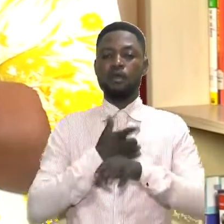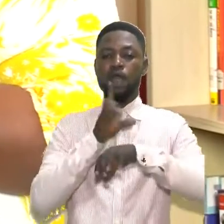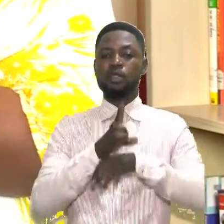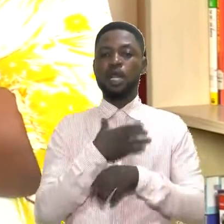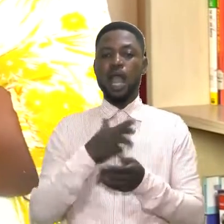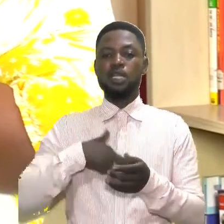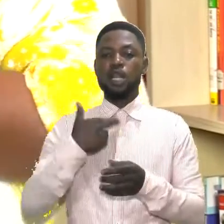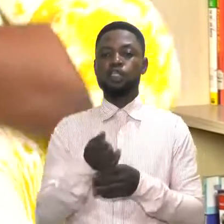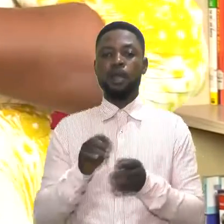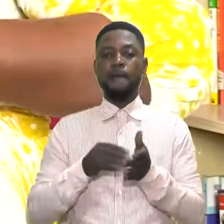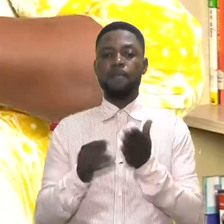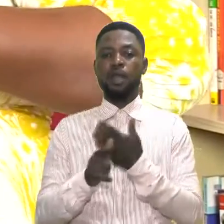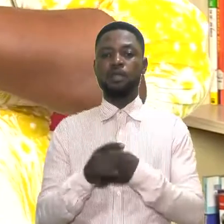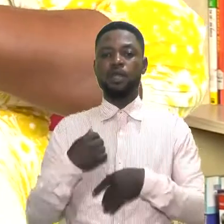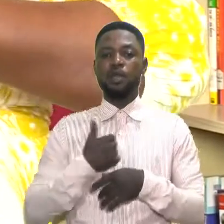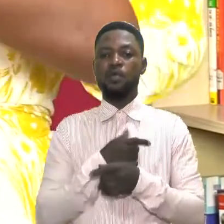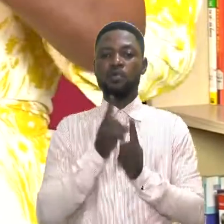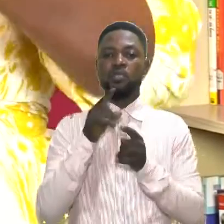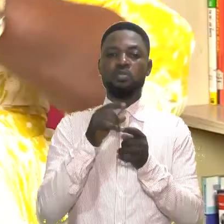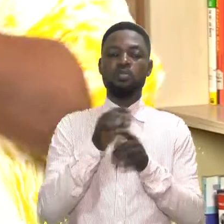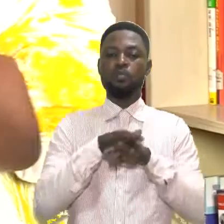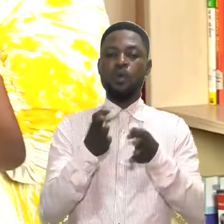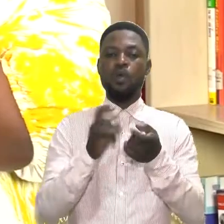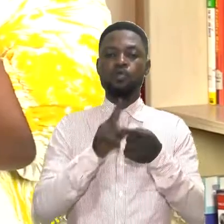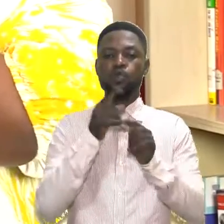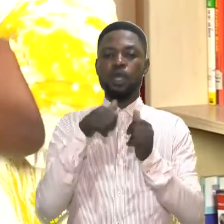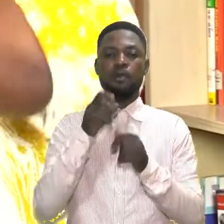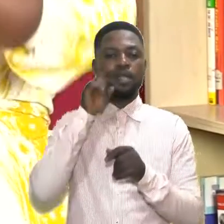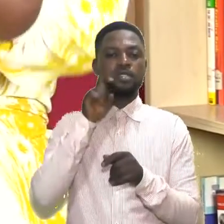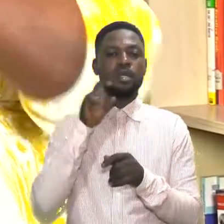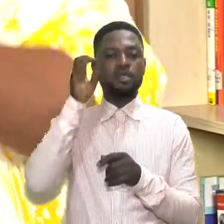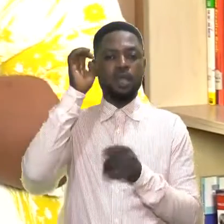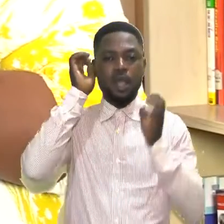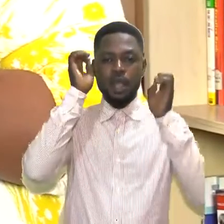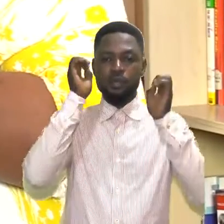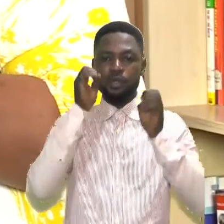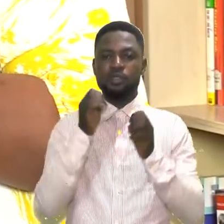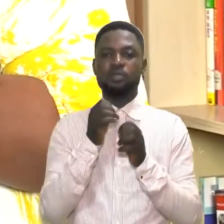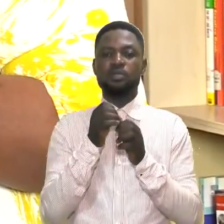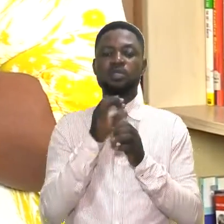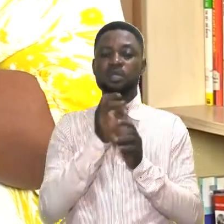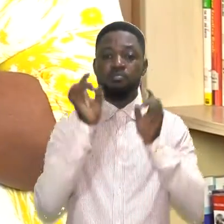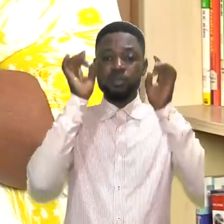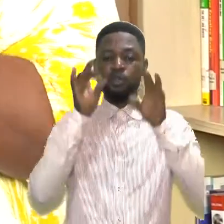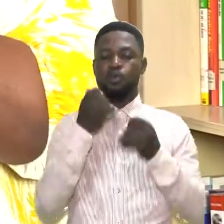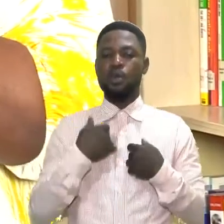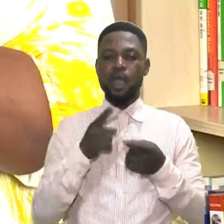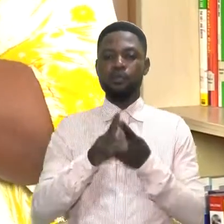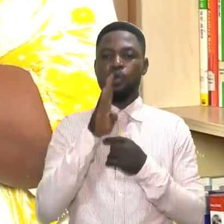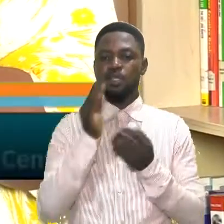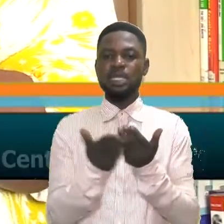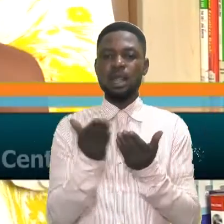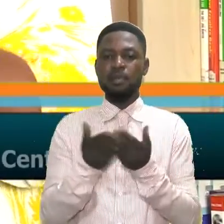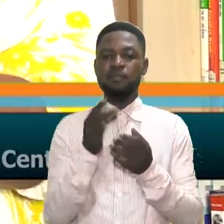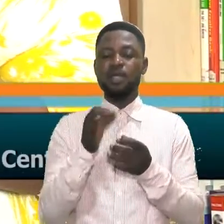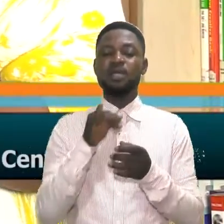because of our cultural and religious background, the talk of sex education, child sexual abuse is shrouded in mysteries. No, you have to